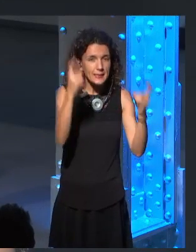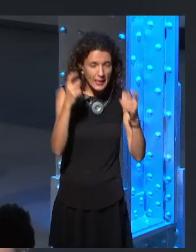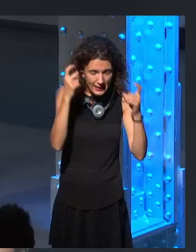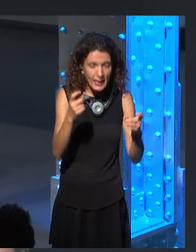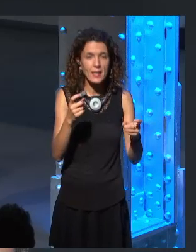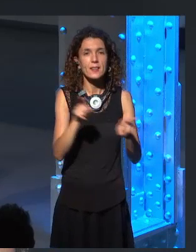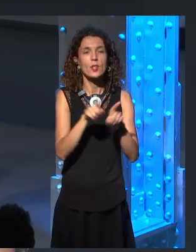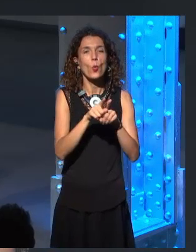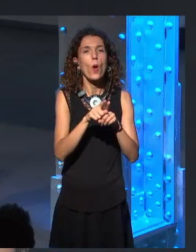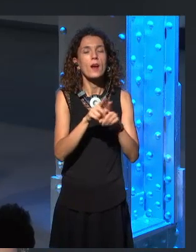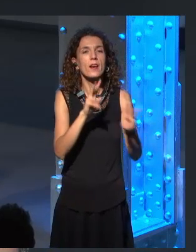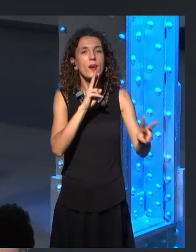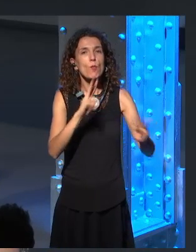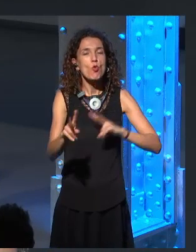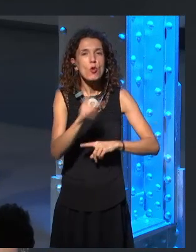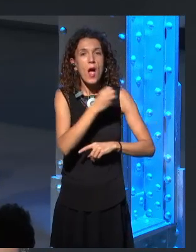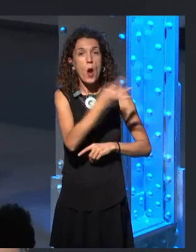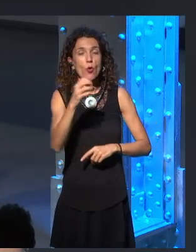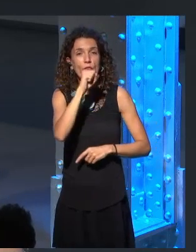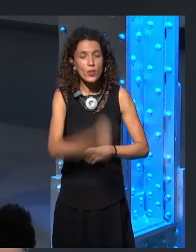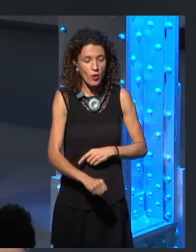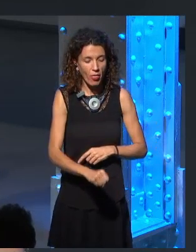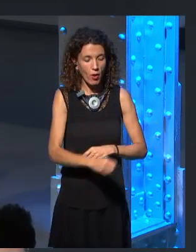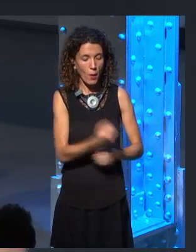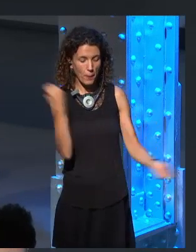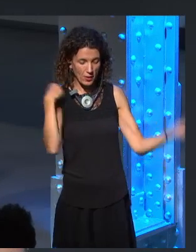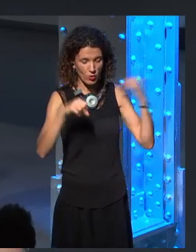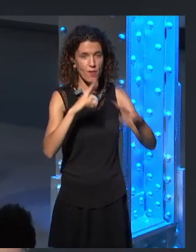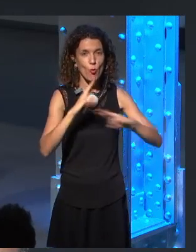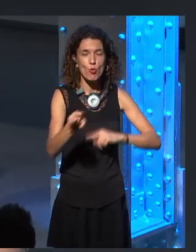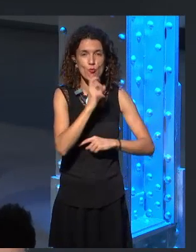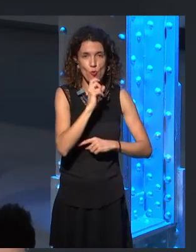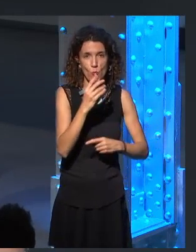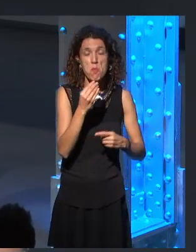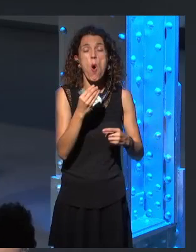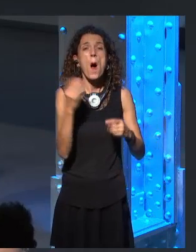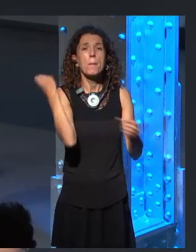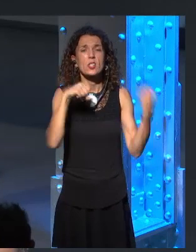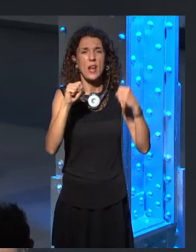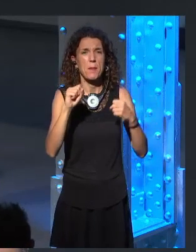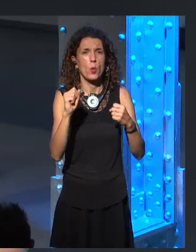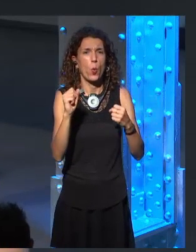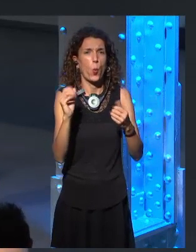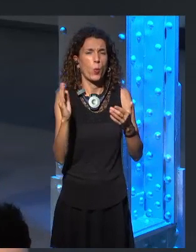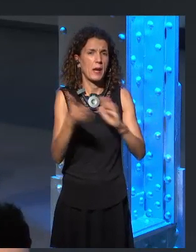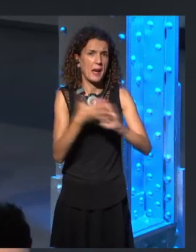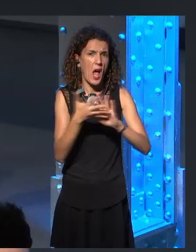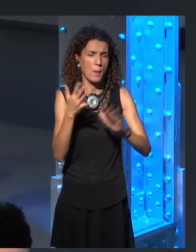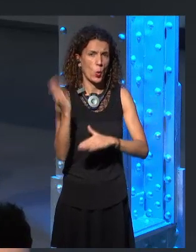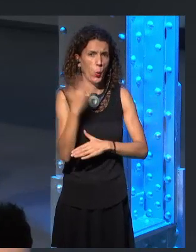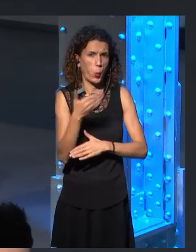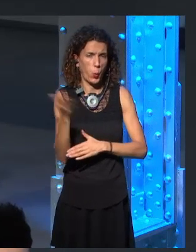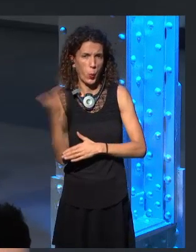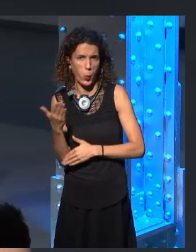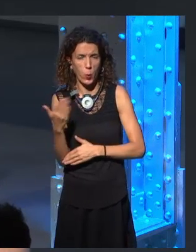interested in characters that he's just mentioned very briefly and asking a bunch of questions about them. And he'll go, okay, why is